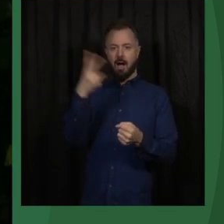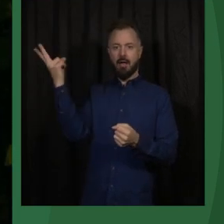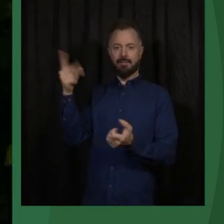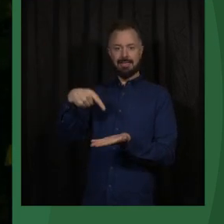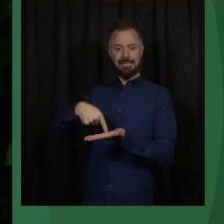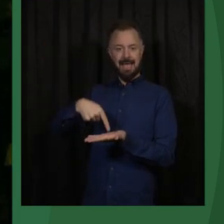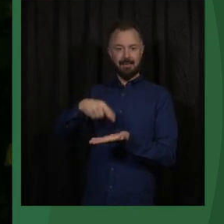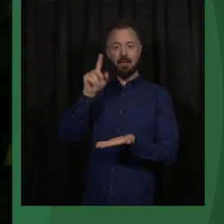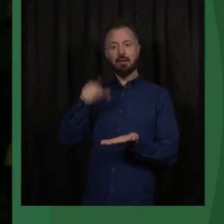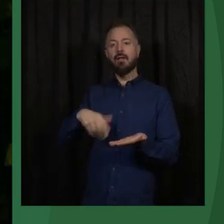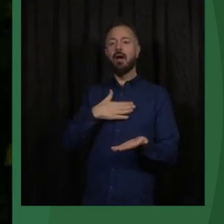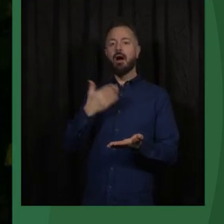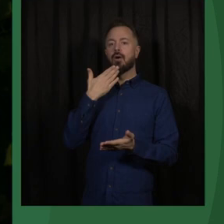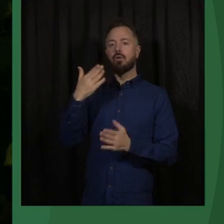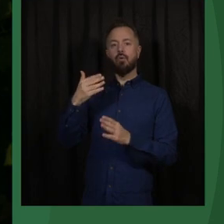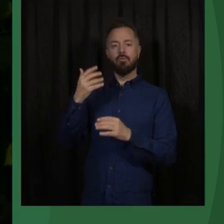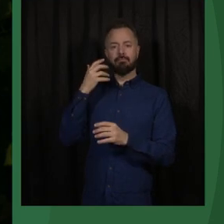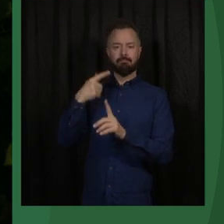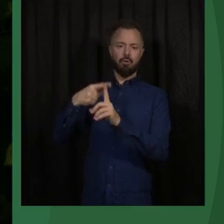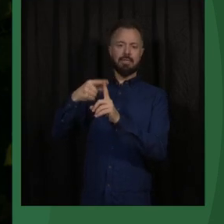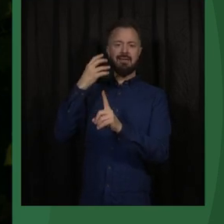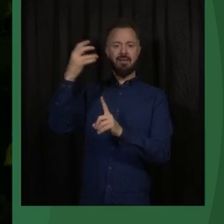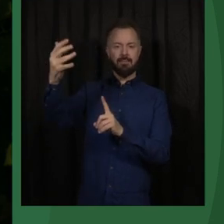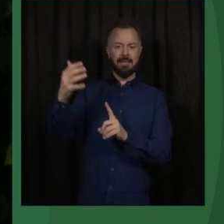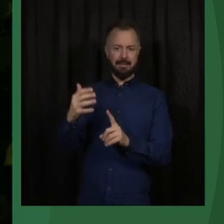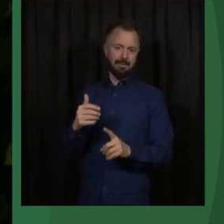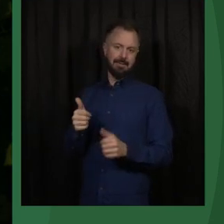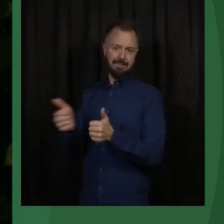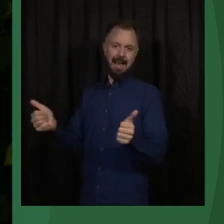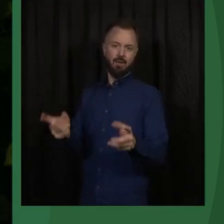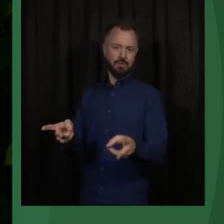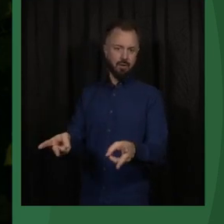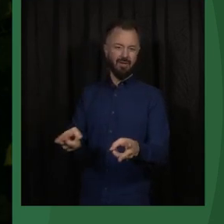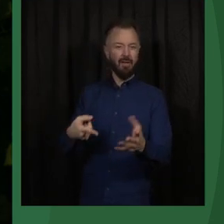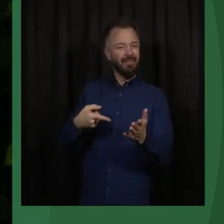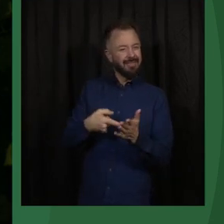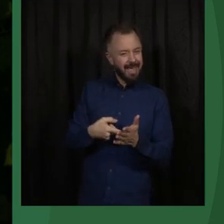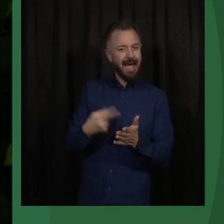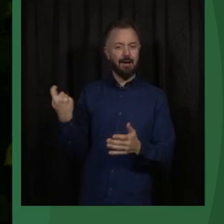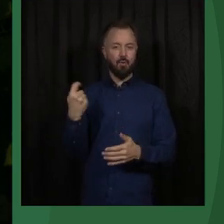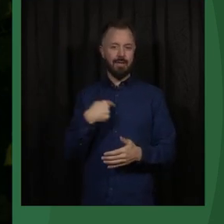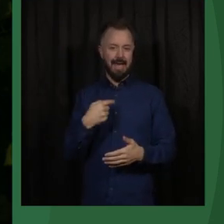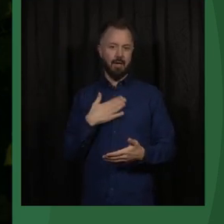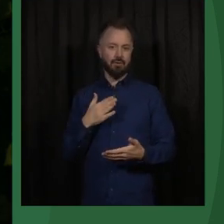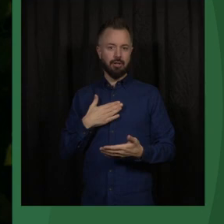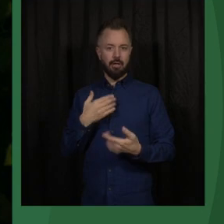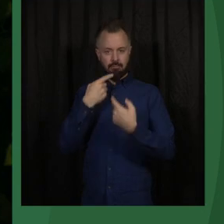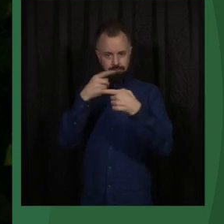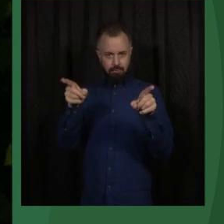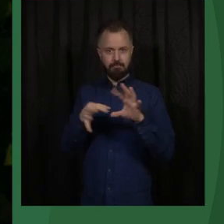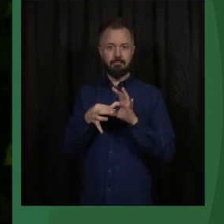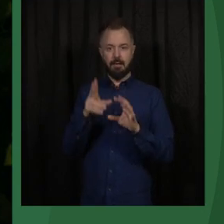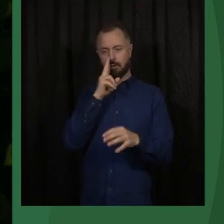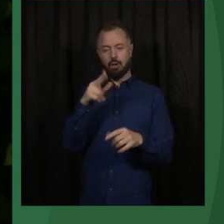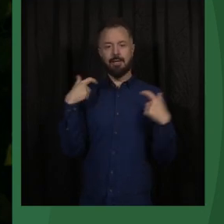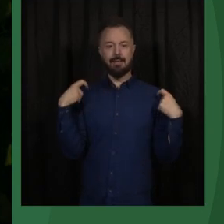have a prosperous future and a future at itself. So that's one thing I want to do as a new sector general